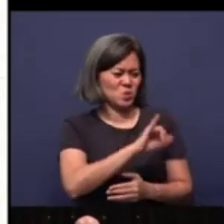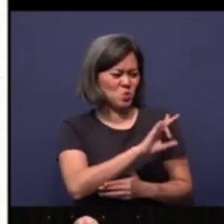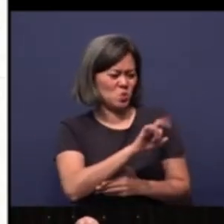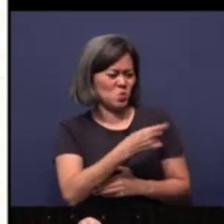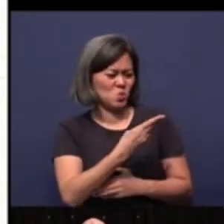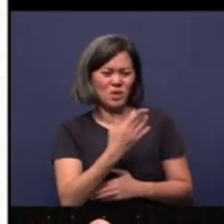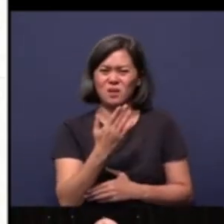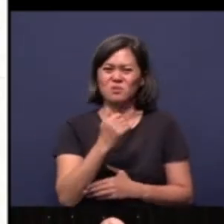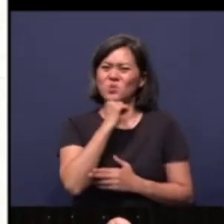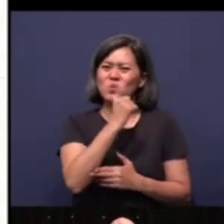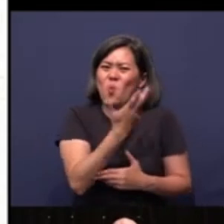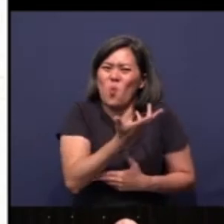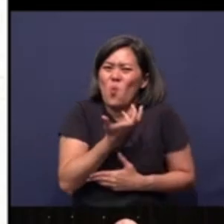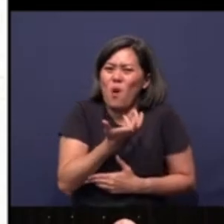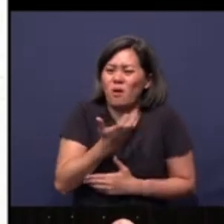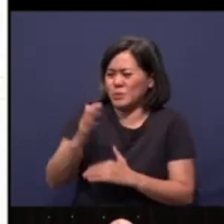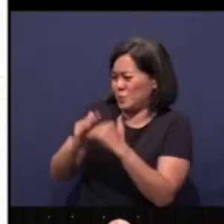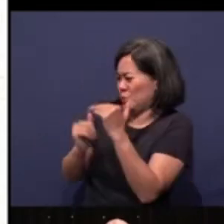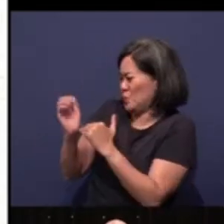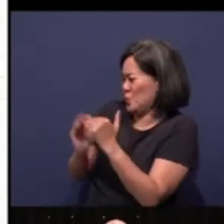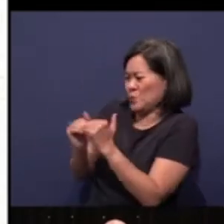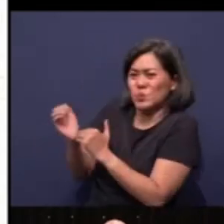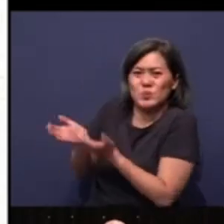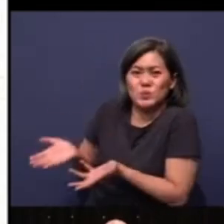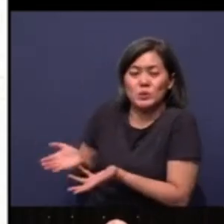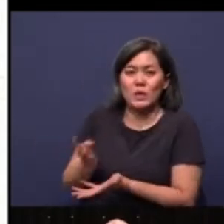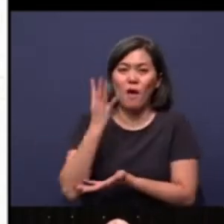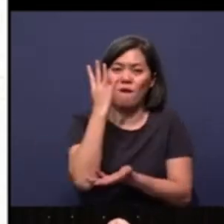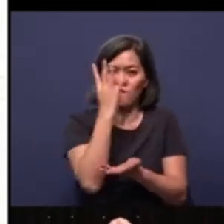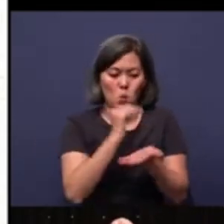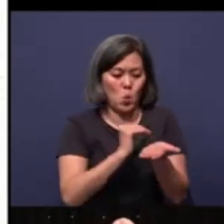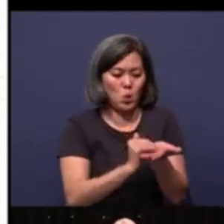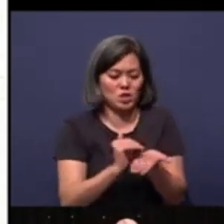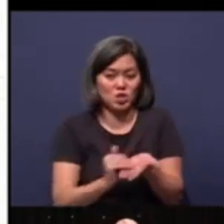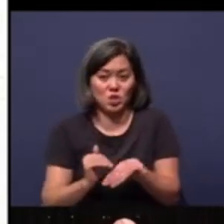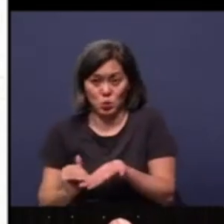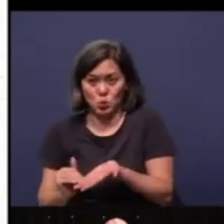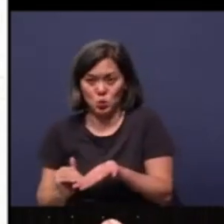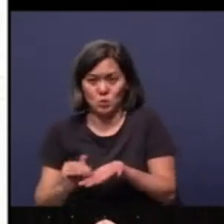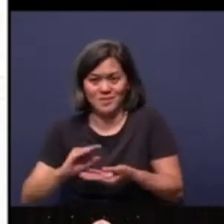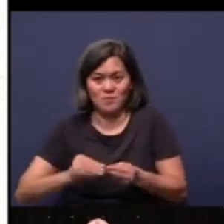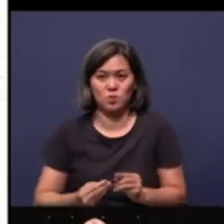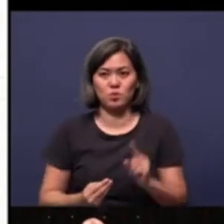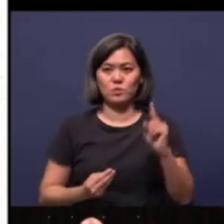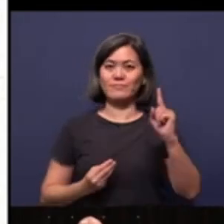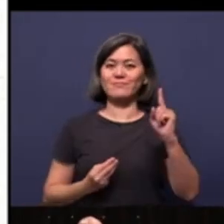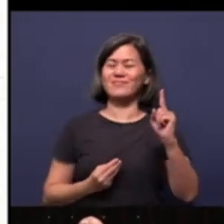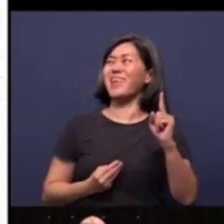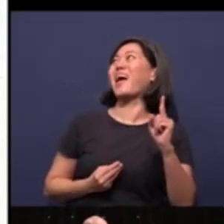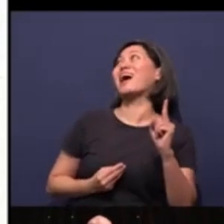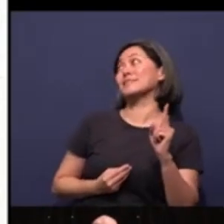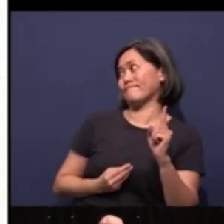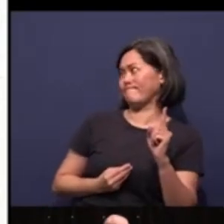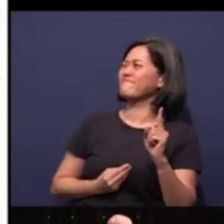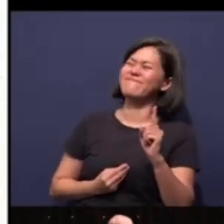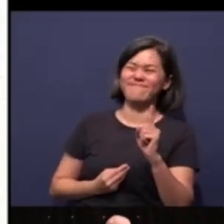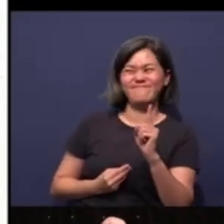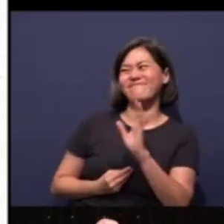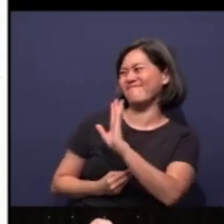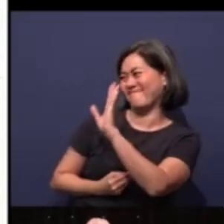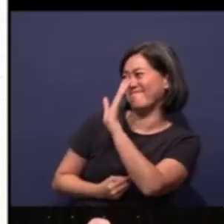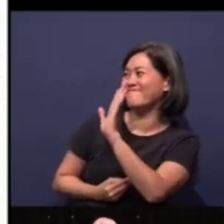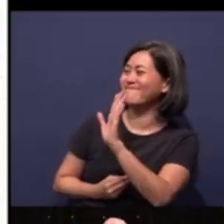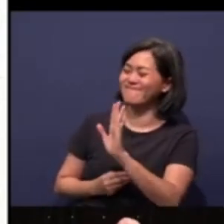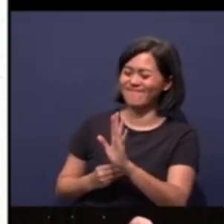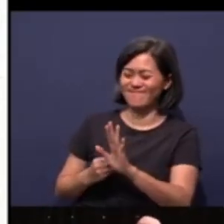house of the Lord? I can think of four excuses that they might give themselves. Number one, God cannot